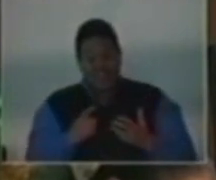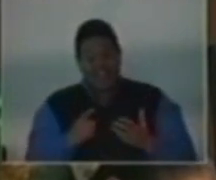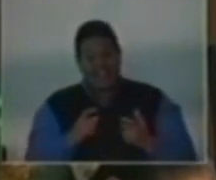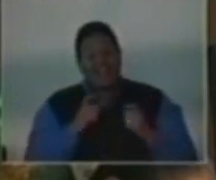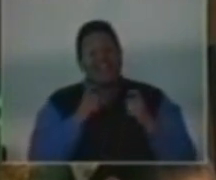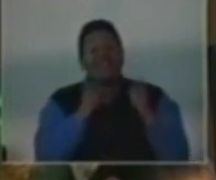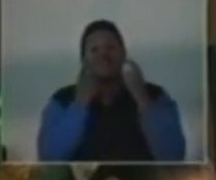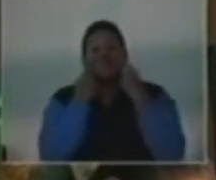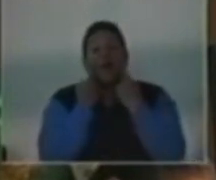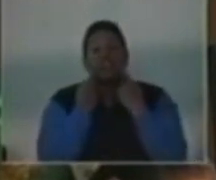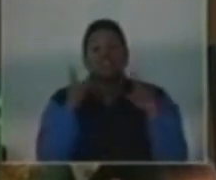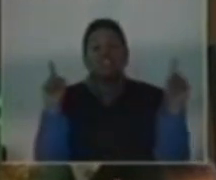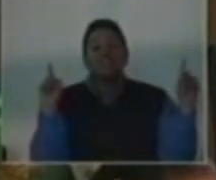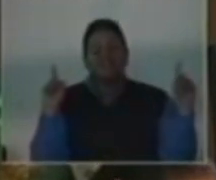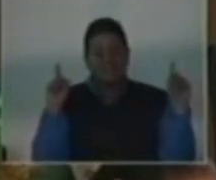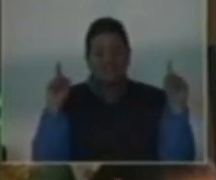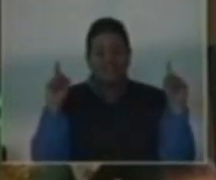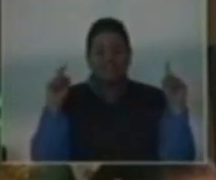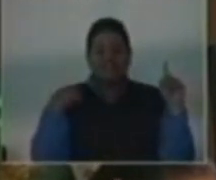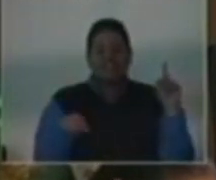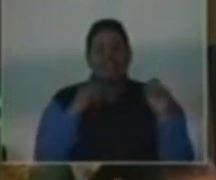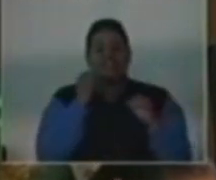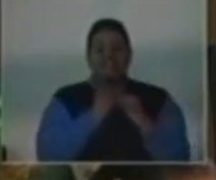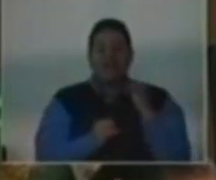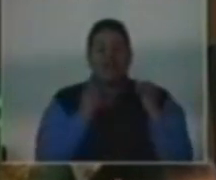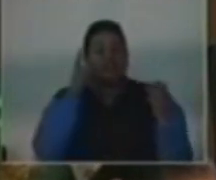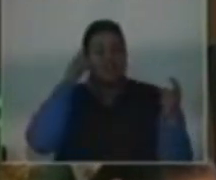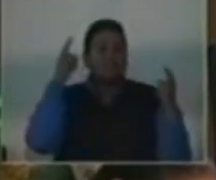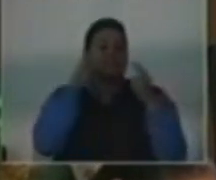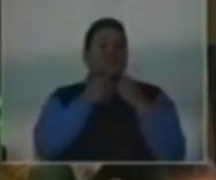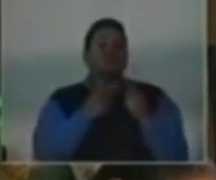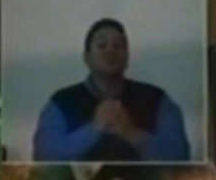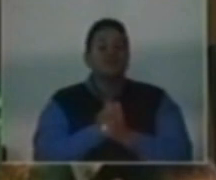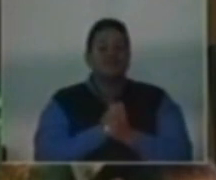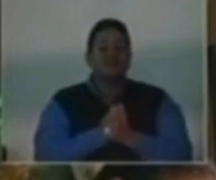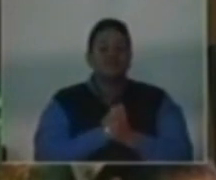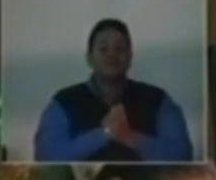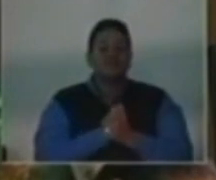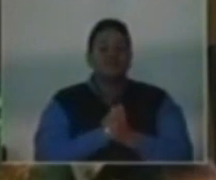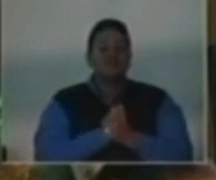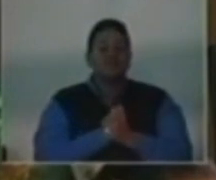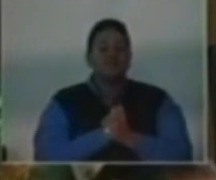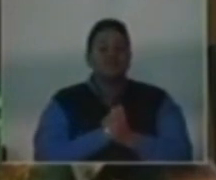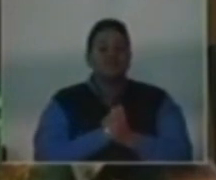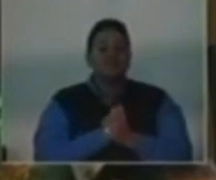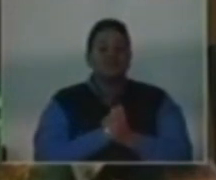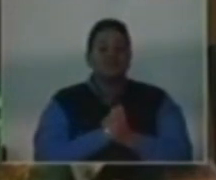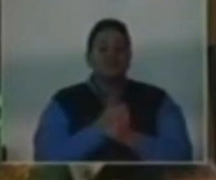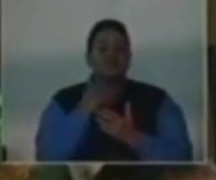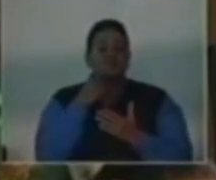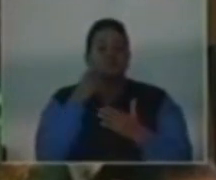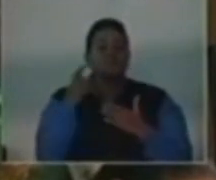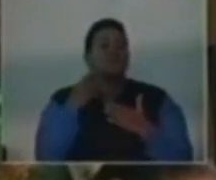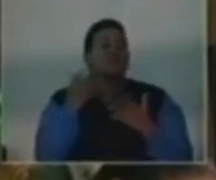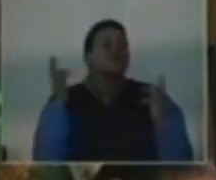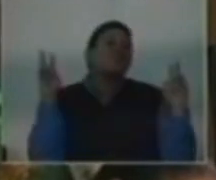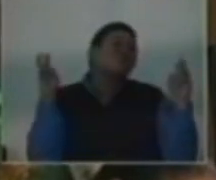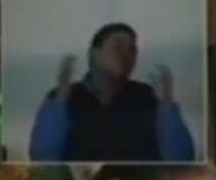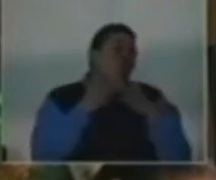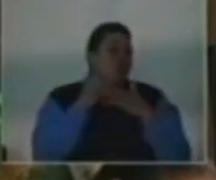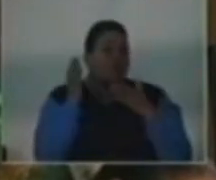achieving this final mission, which is said to complete our independence,